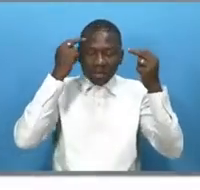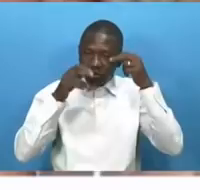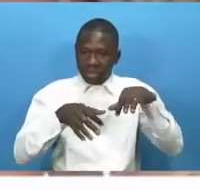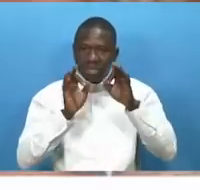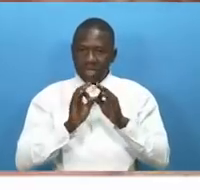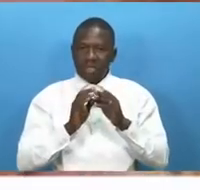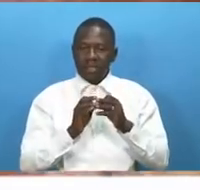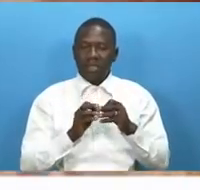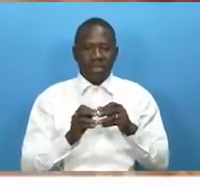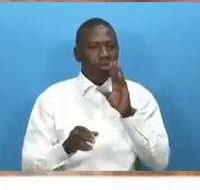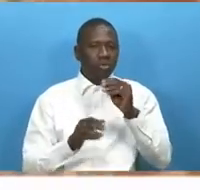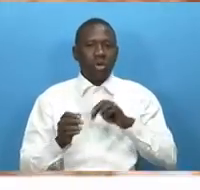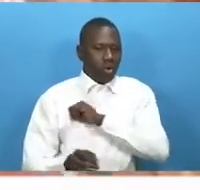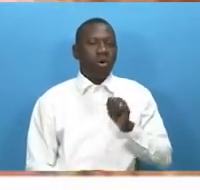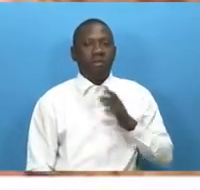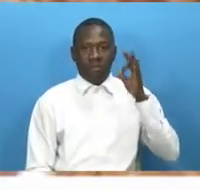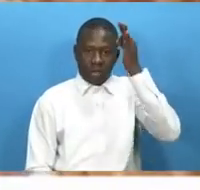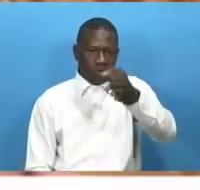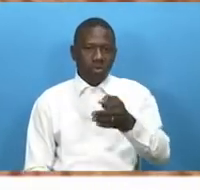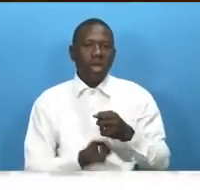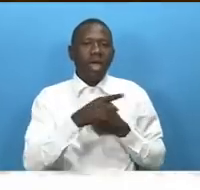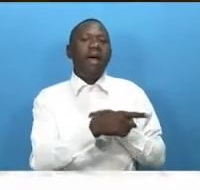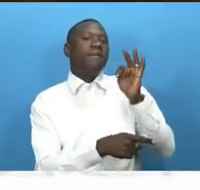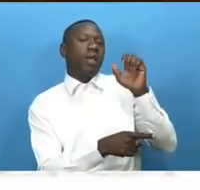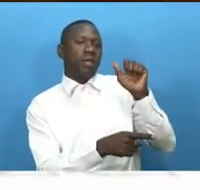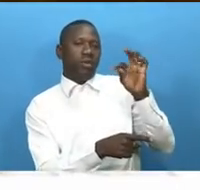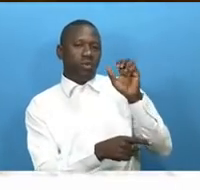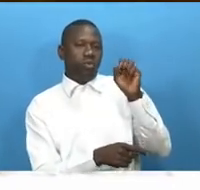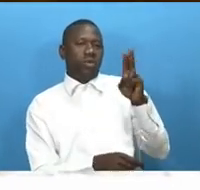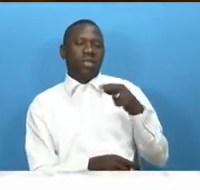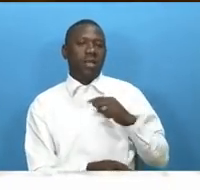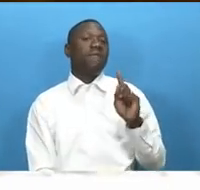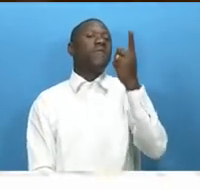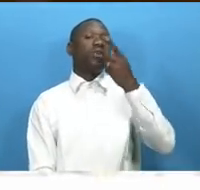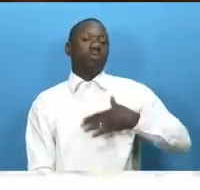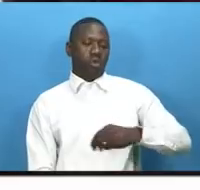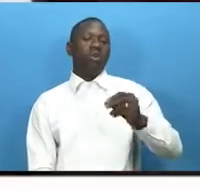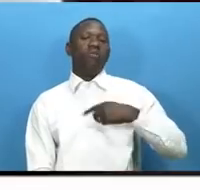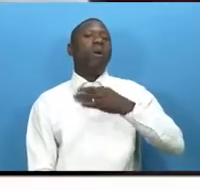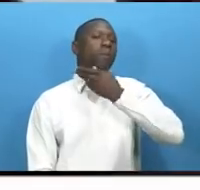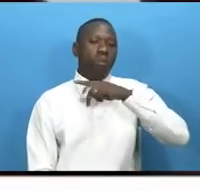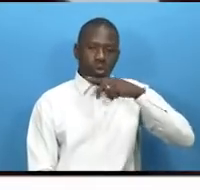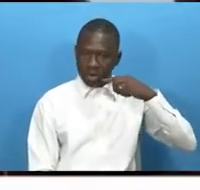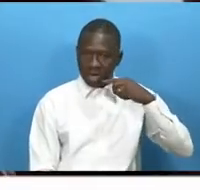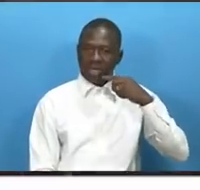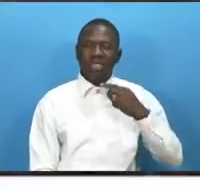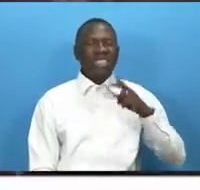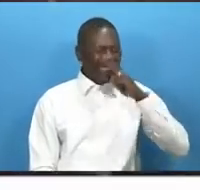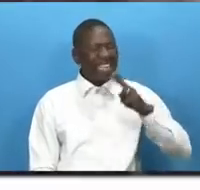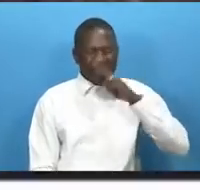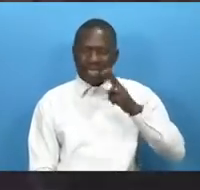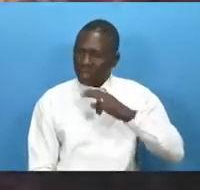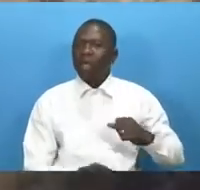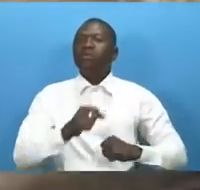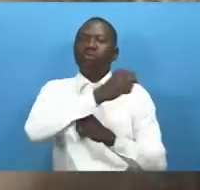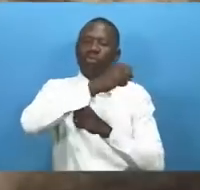future fatu is her parents first child she says she struggled a lot to help her mother to cater for her siblings after